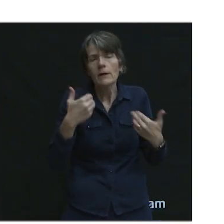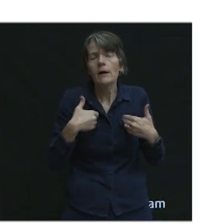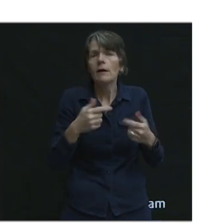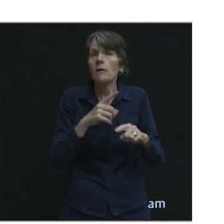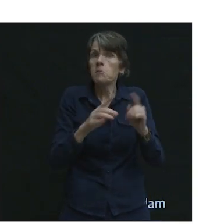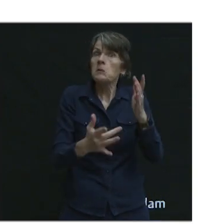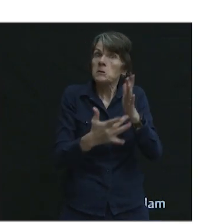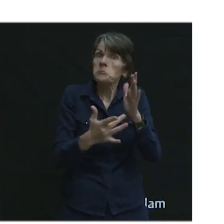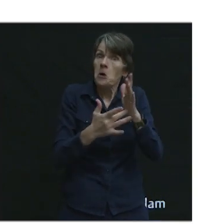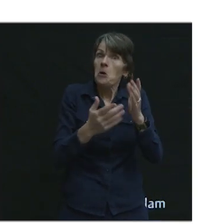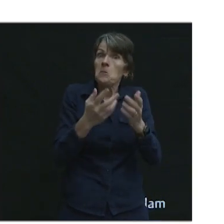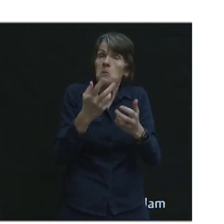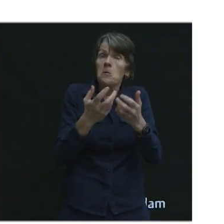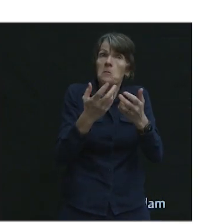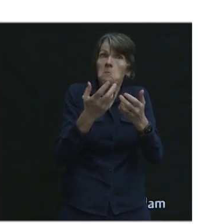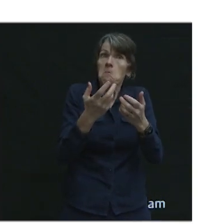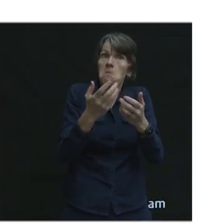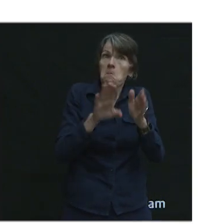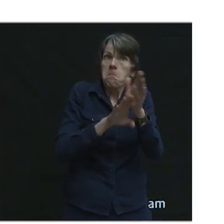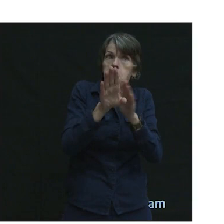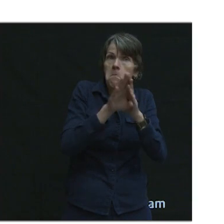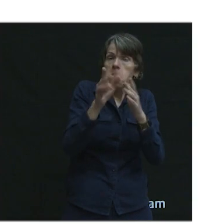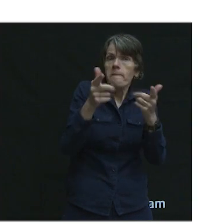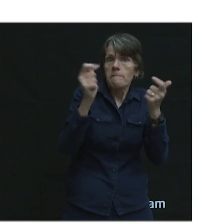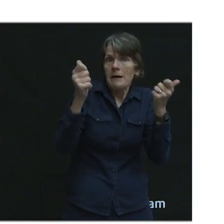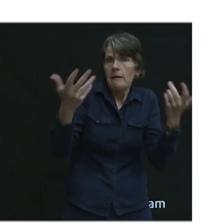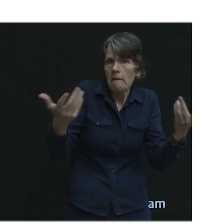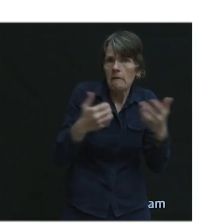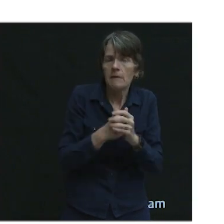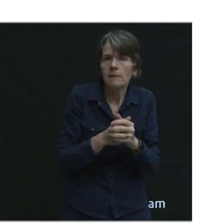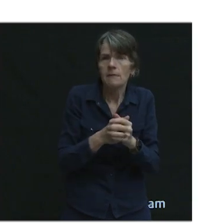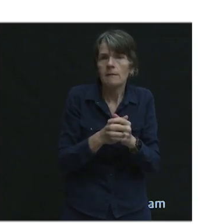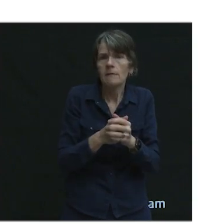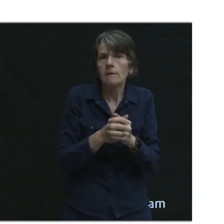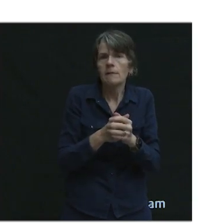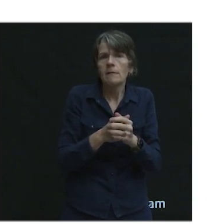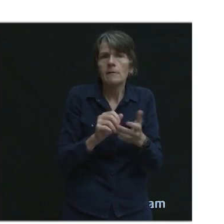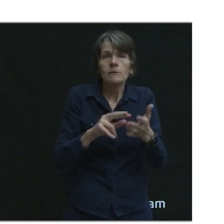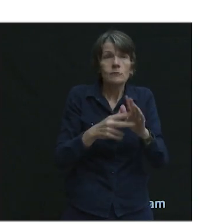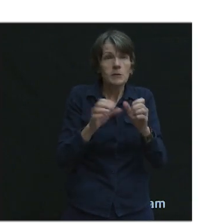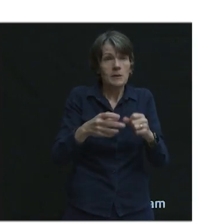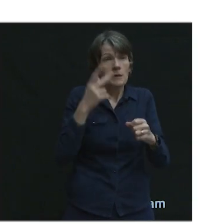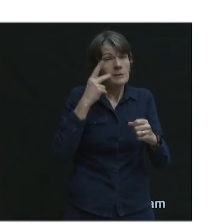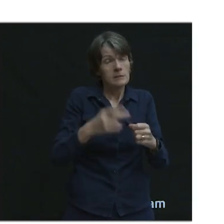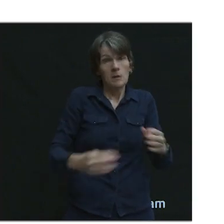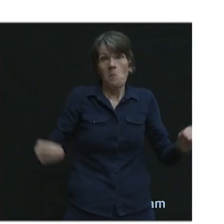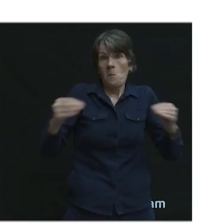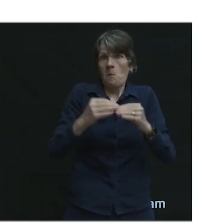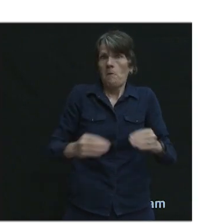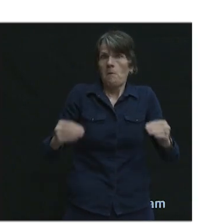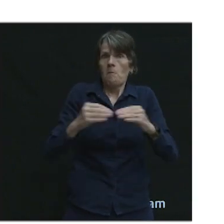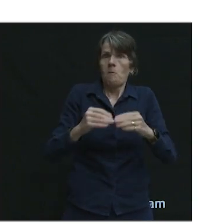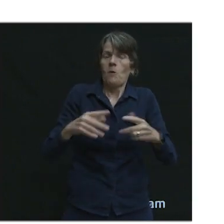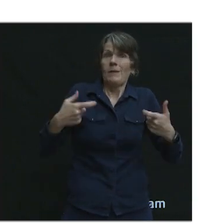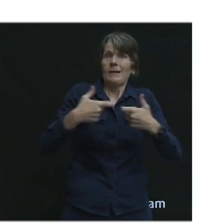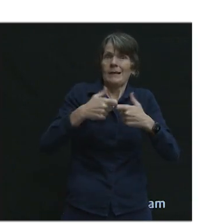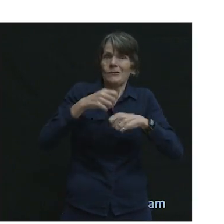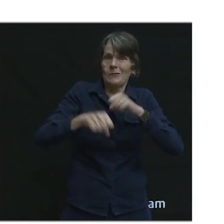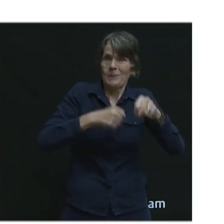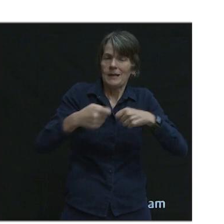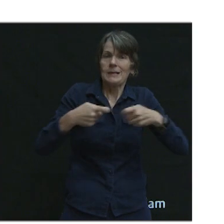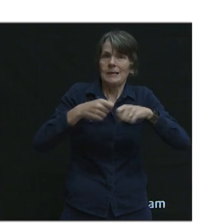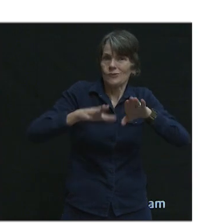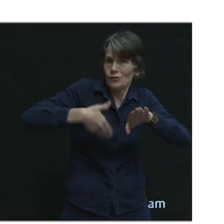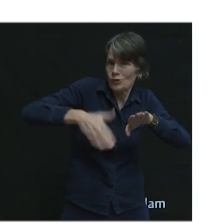coming forward to us, and I can't underscore sort of enough the growth that I see in e-bikes and e-scooters, in the city of Vancouver